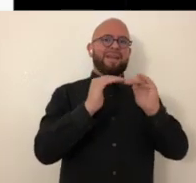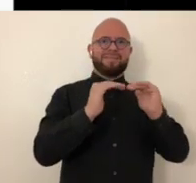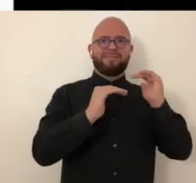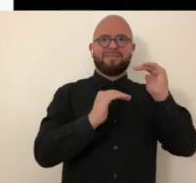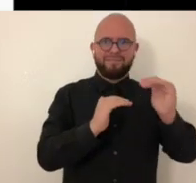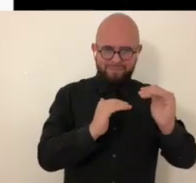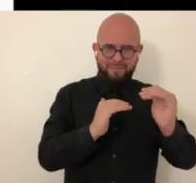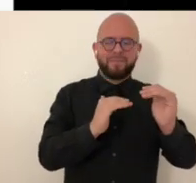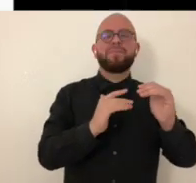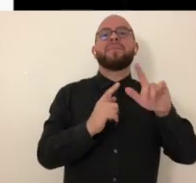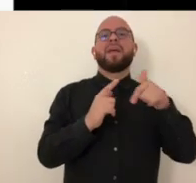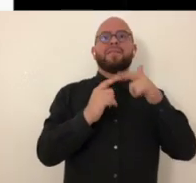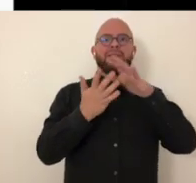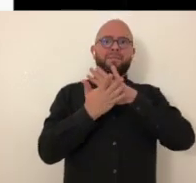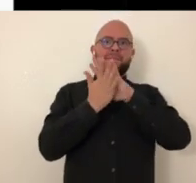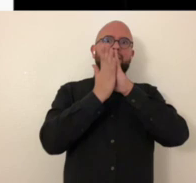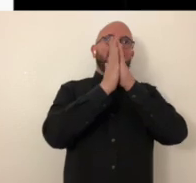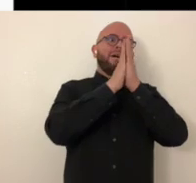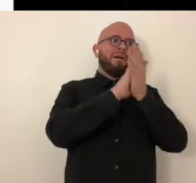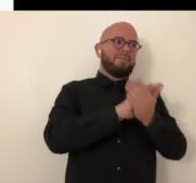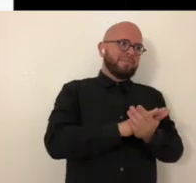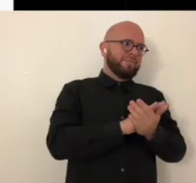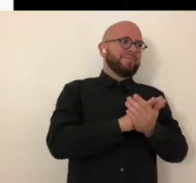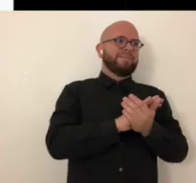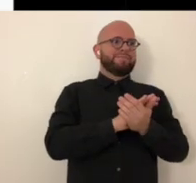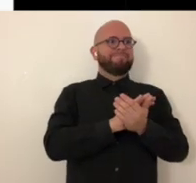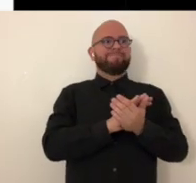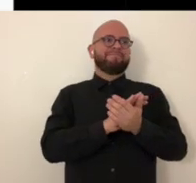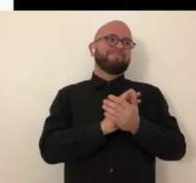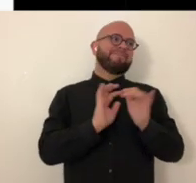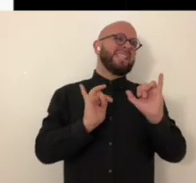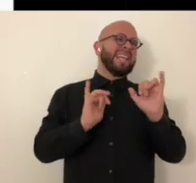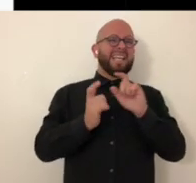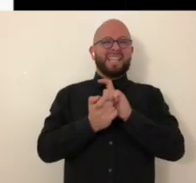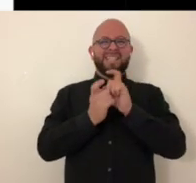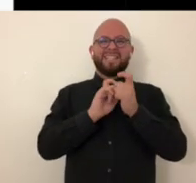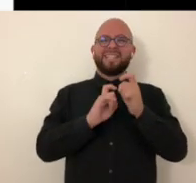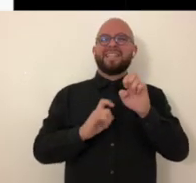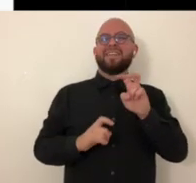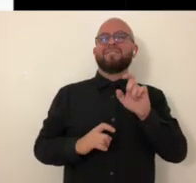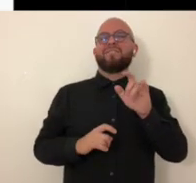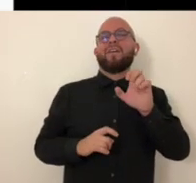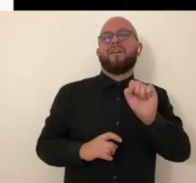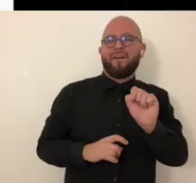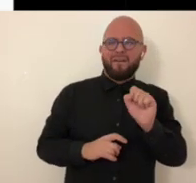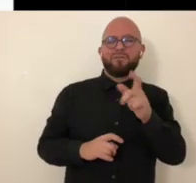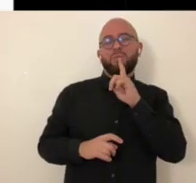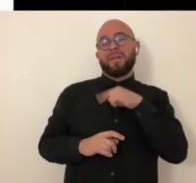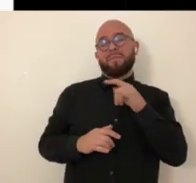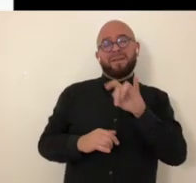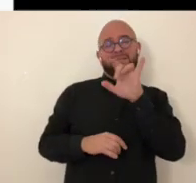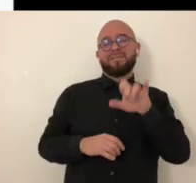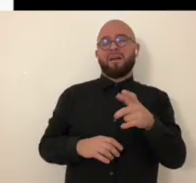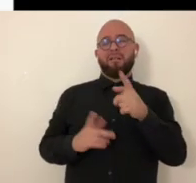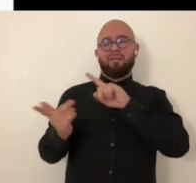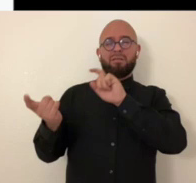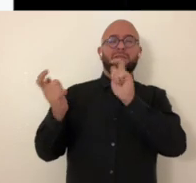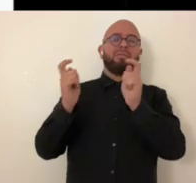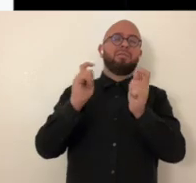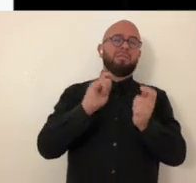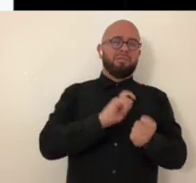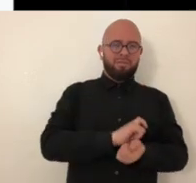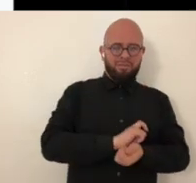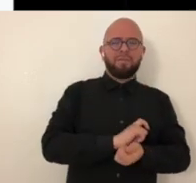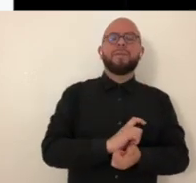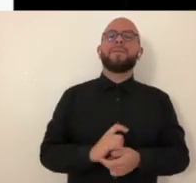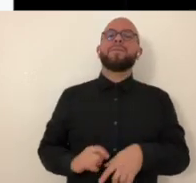paintings that kind of turn into the next sort of iteration of the piece and kind of evolves between the digital and the painted form and i kind of choose to